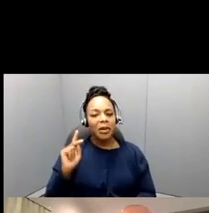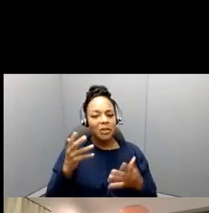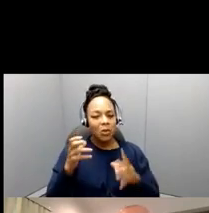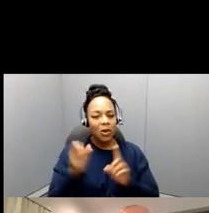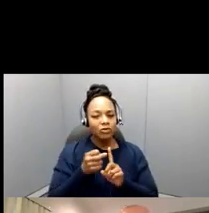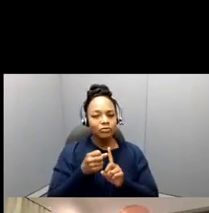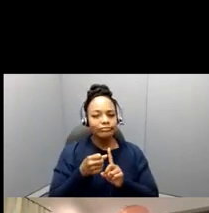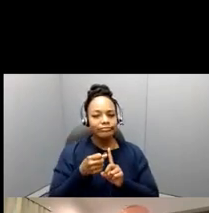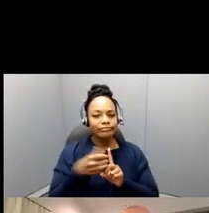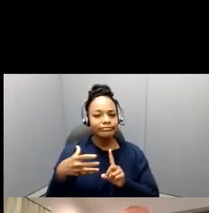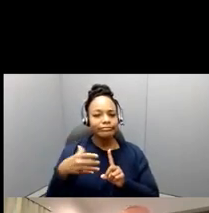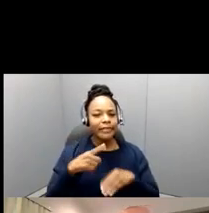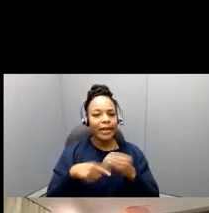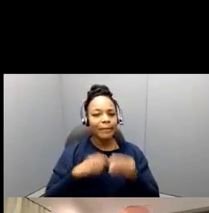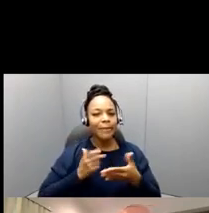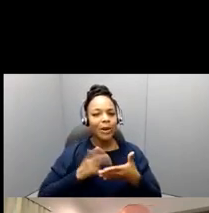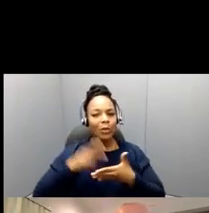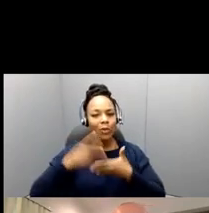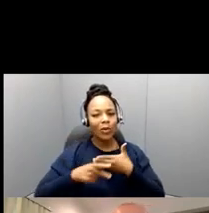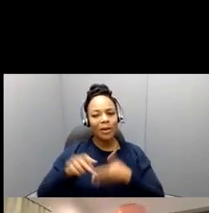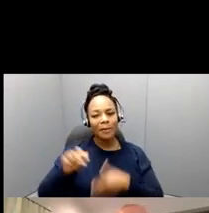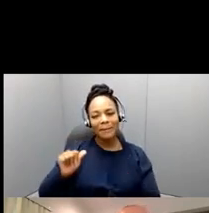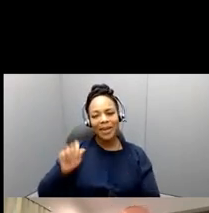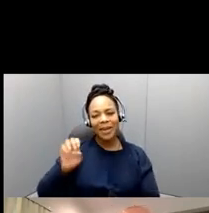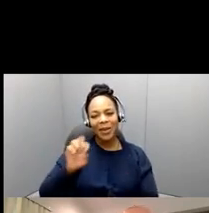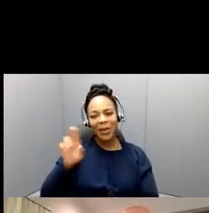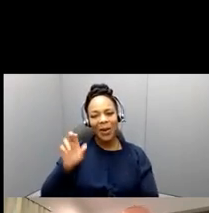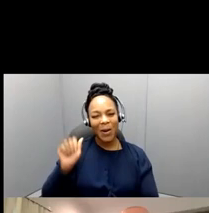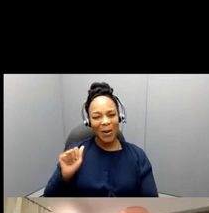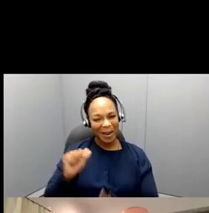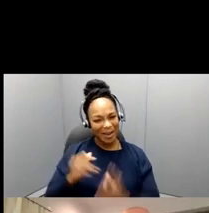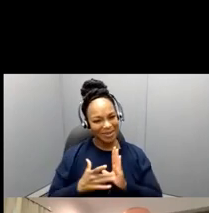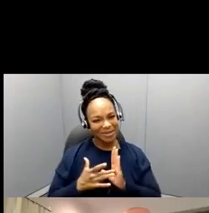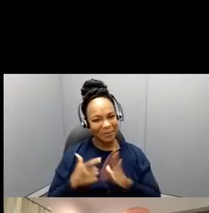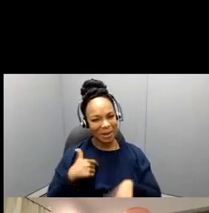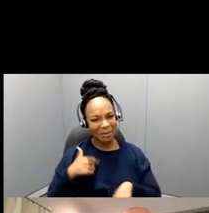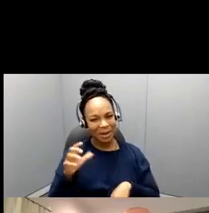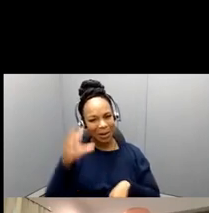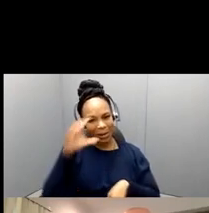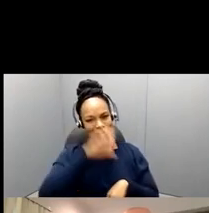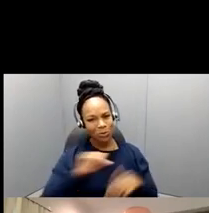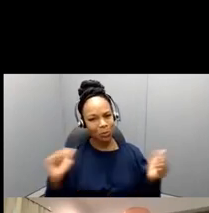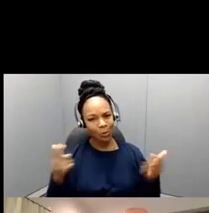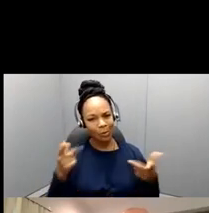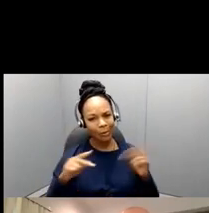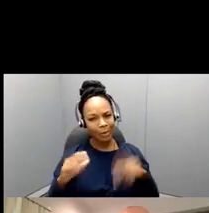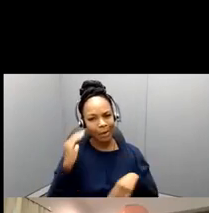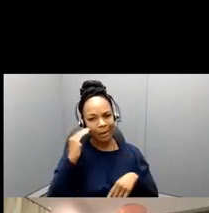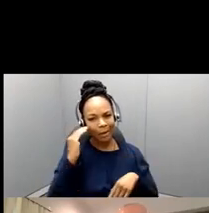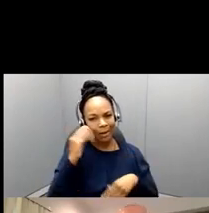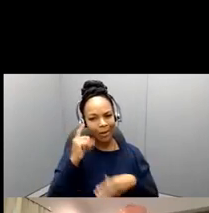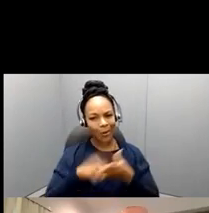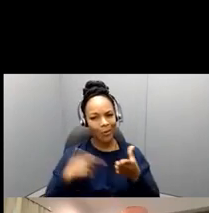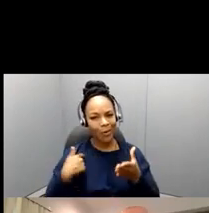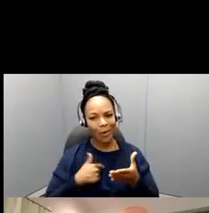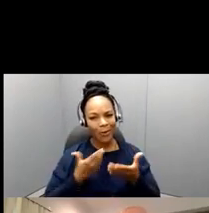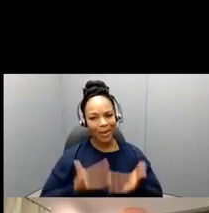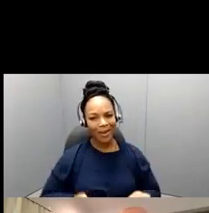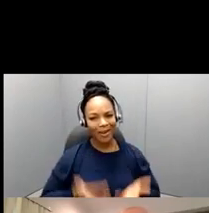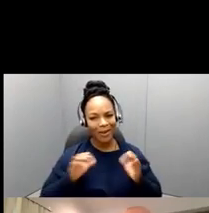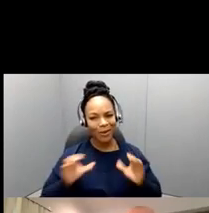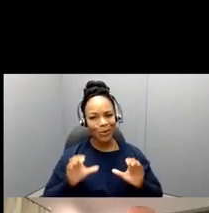know that, you know, I'll often assume that people know about us, but that's not always the case. But we are a national research